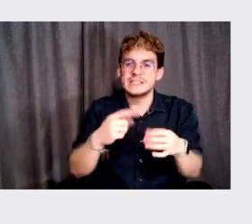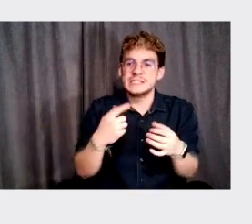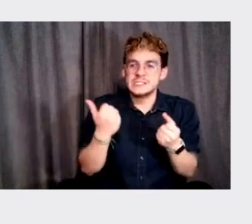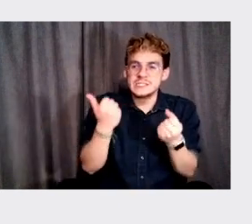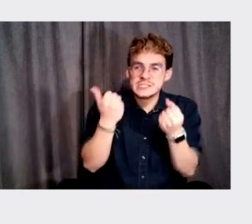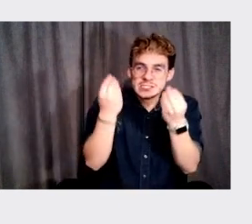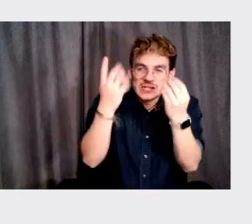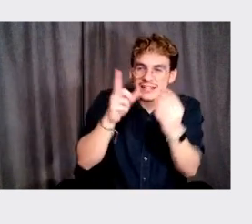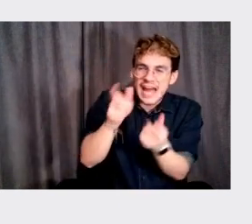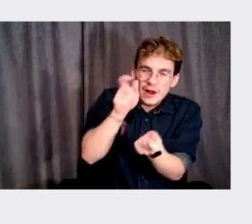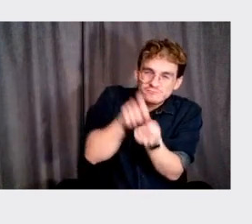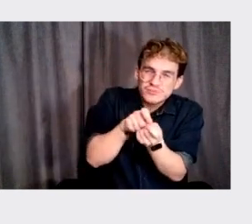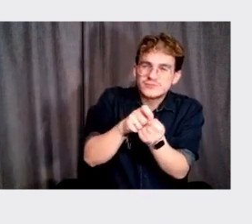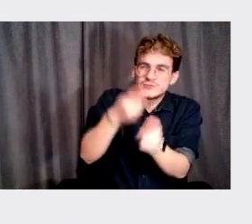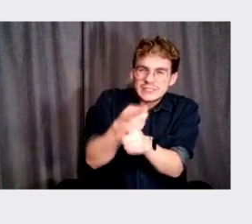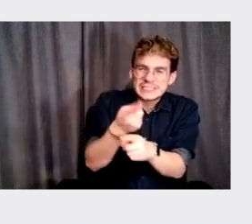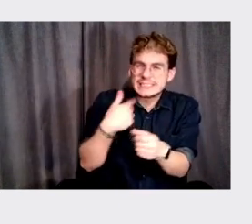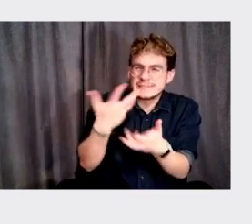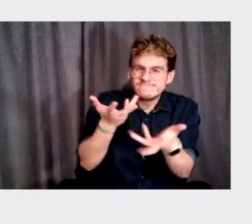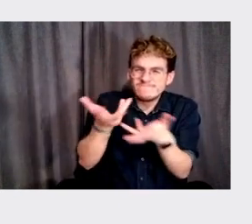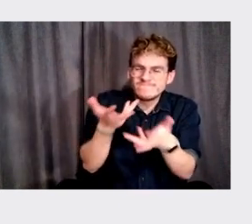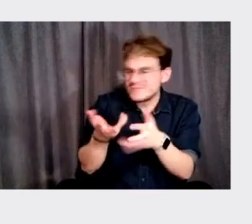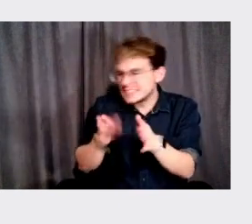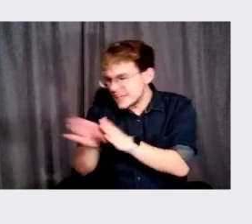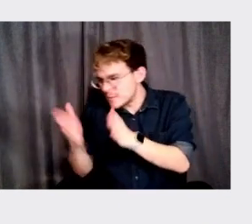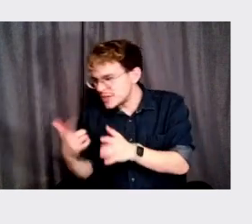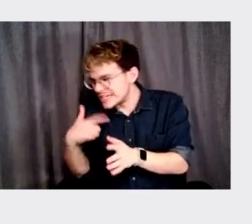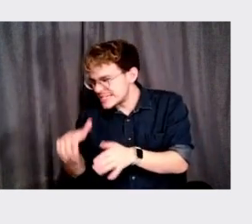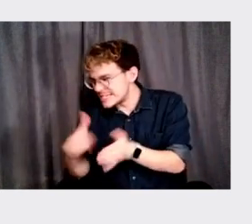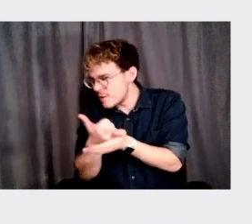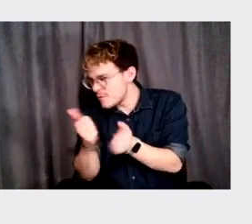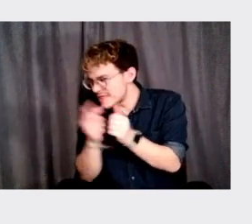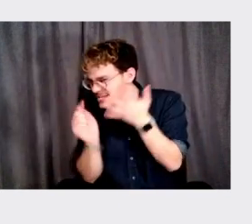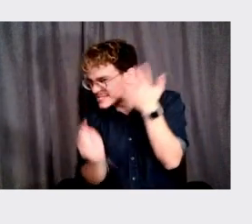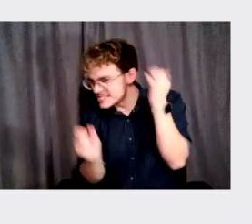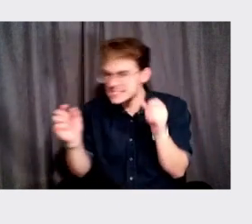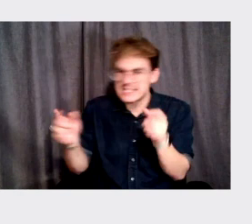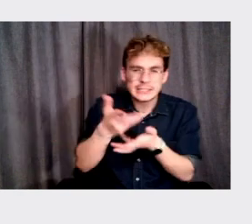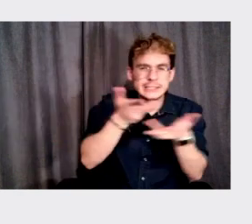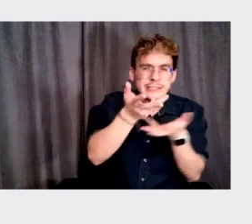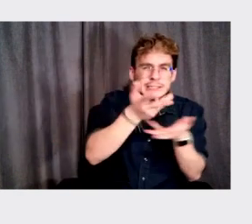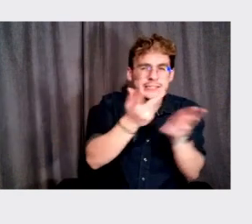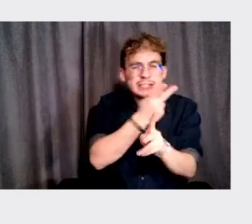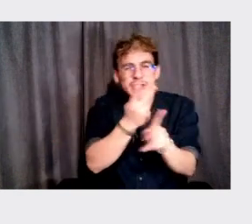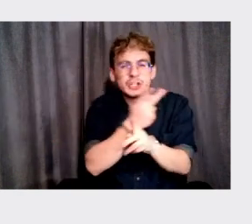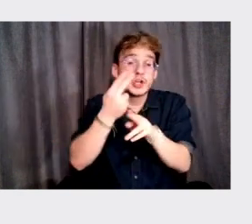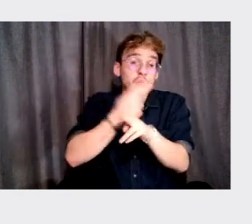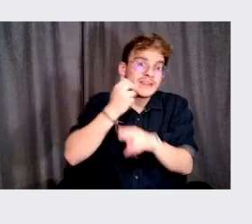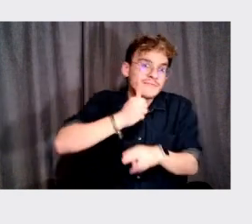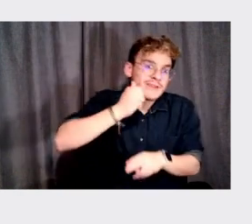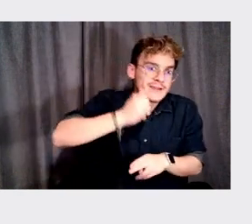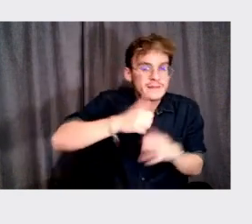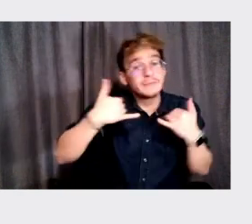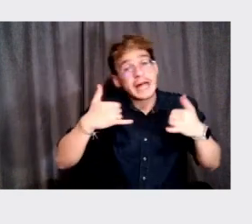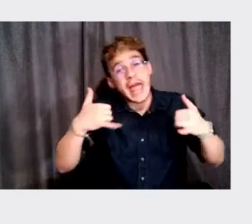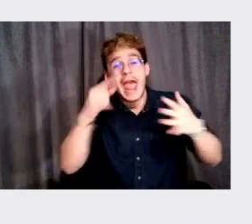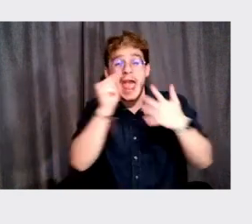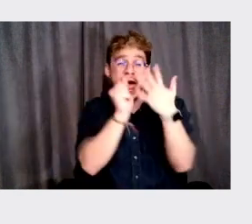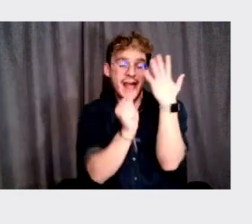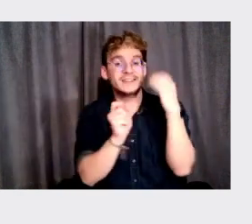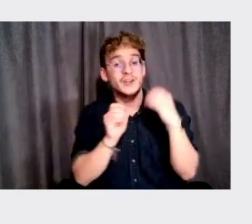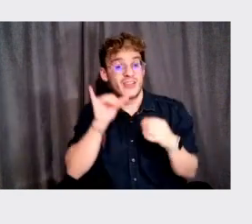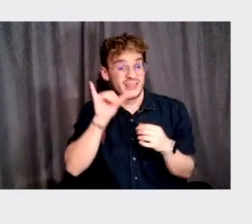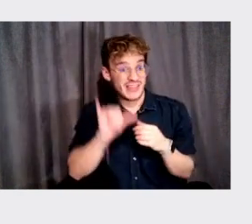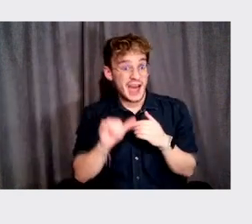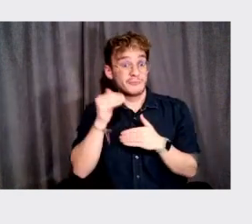details that were not right and talking to the developers and they'll come back and having new ideas and using every day and playing with it. so that